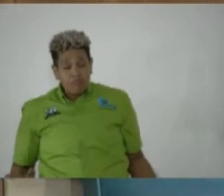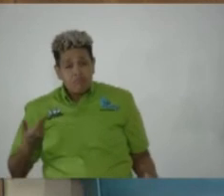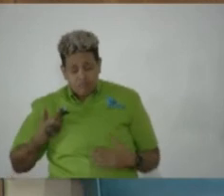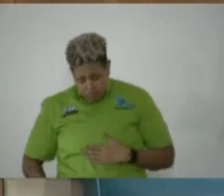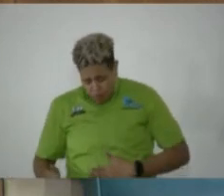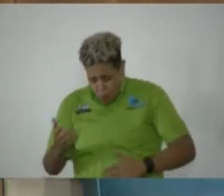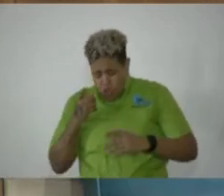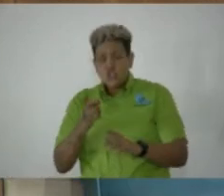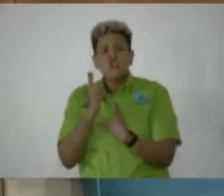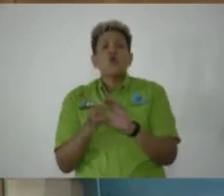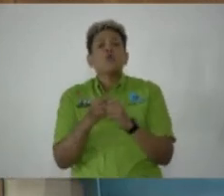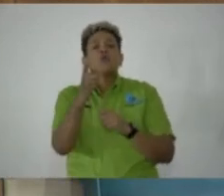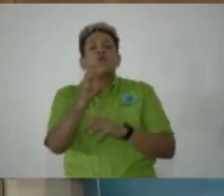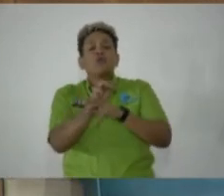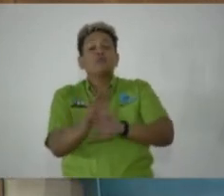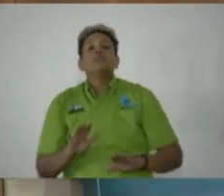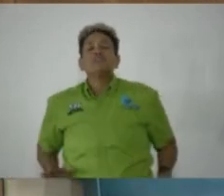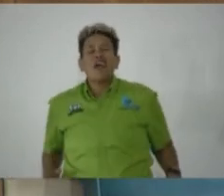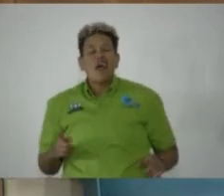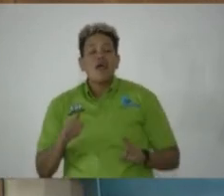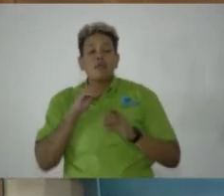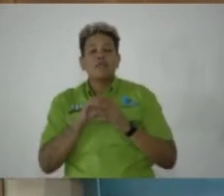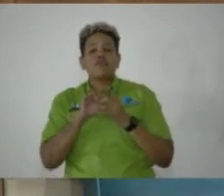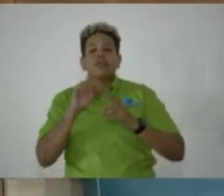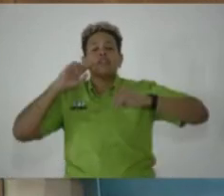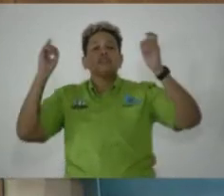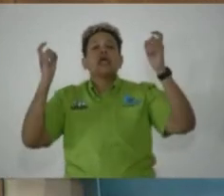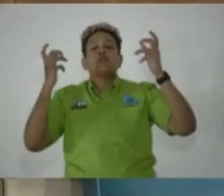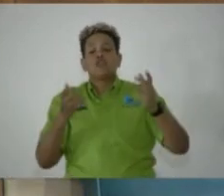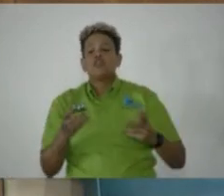want to join with you, Minister, in this celebration.